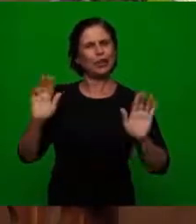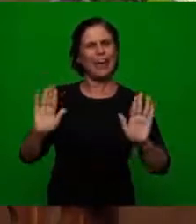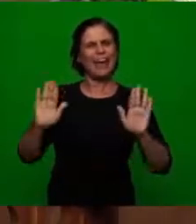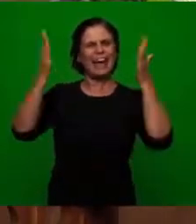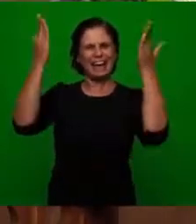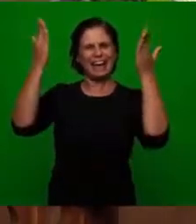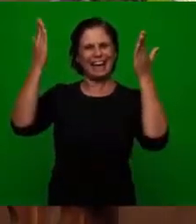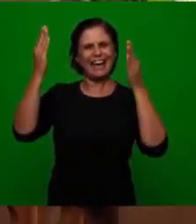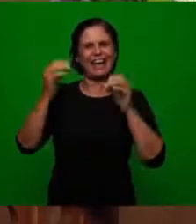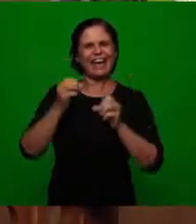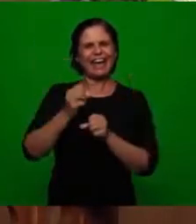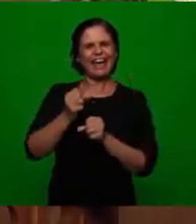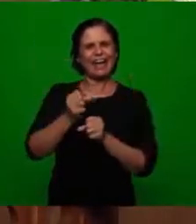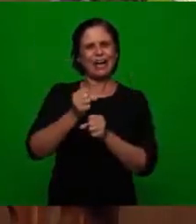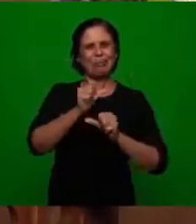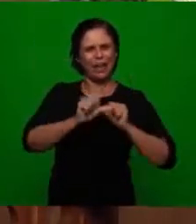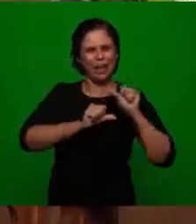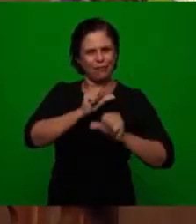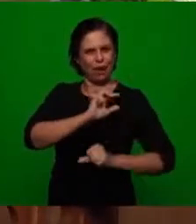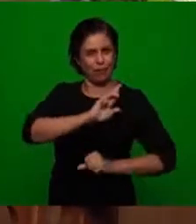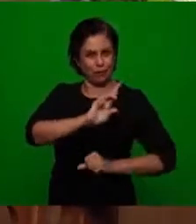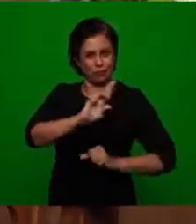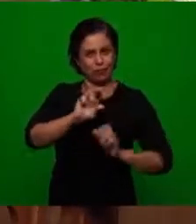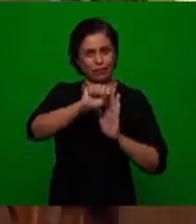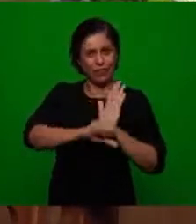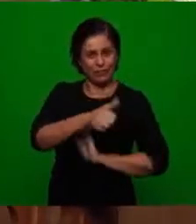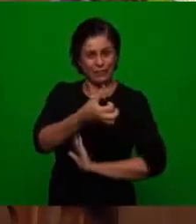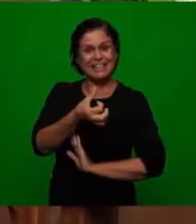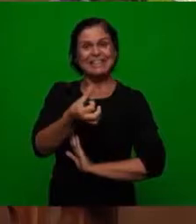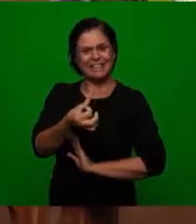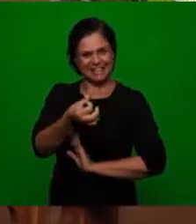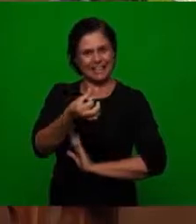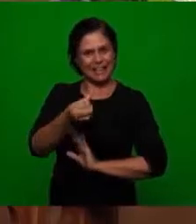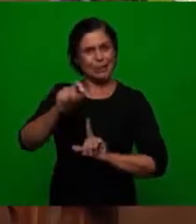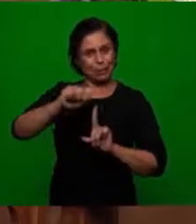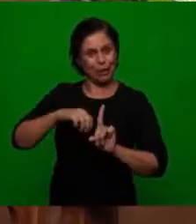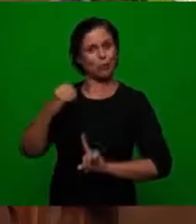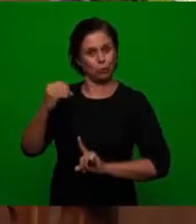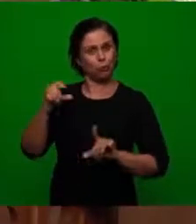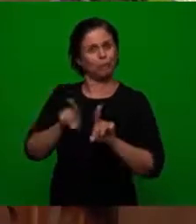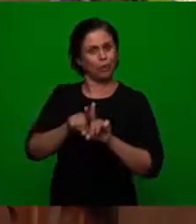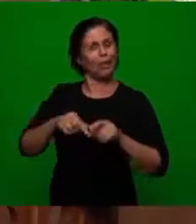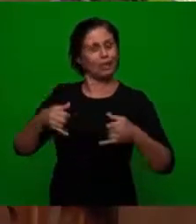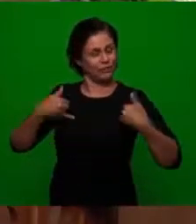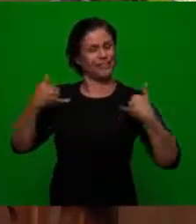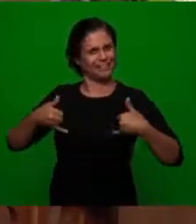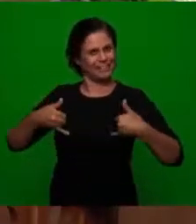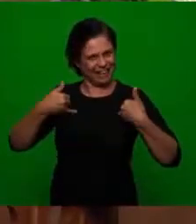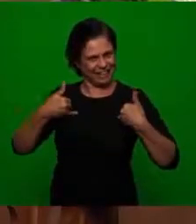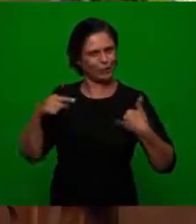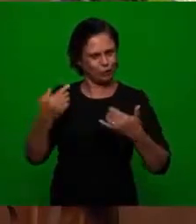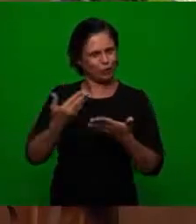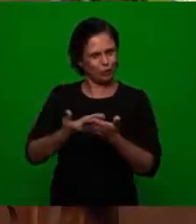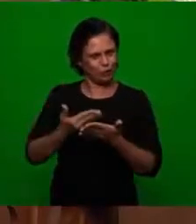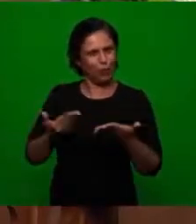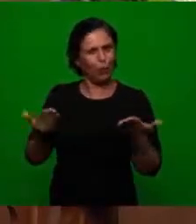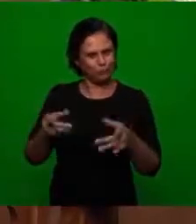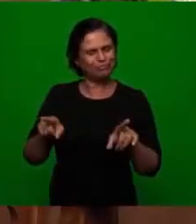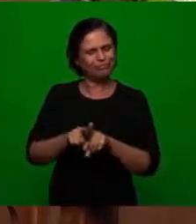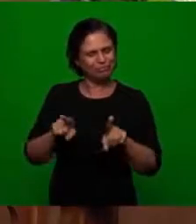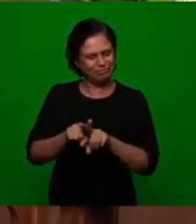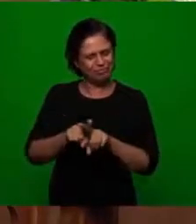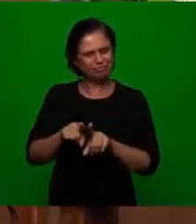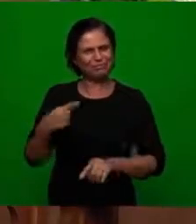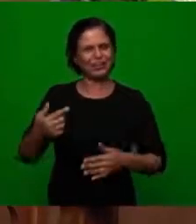of the Reformation of the 16th century of the church, a subject we are going to approach in this Sunday school.